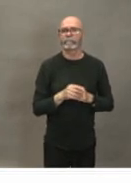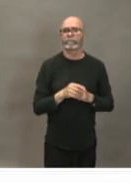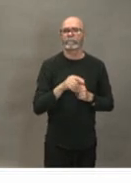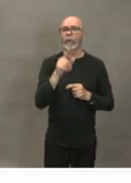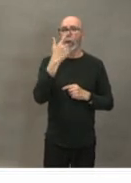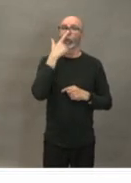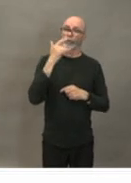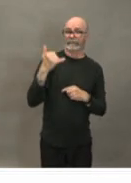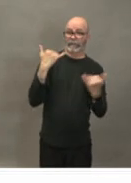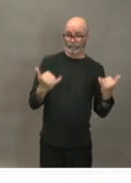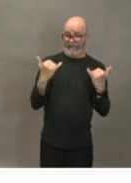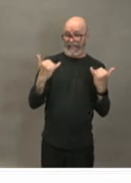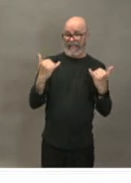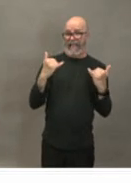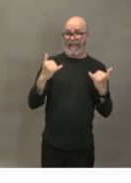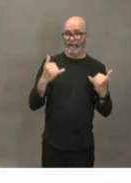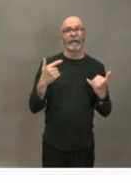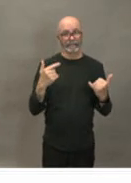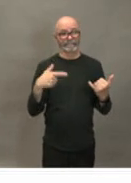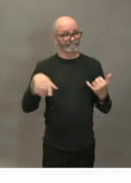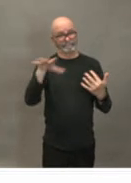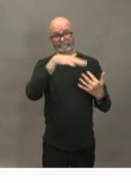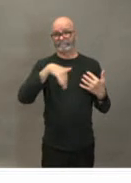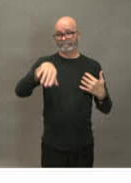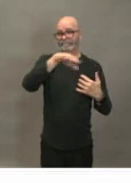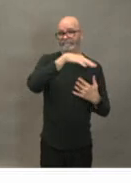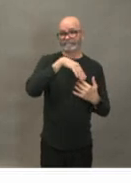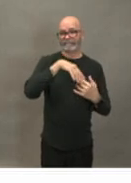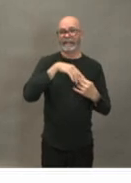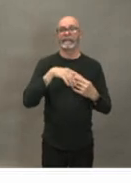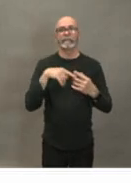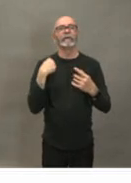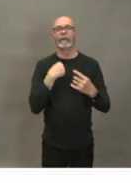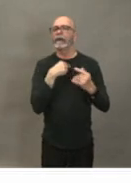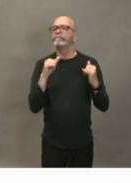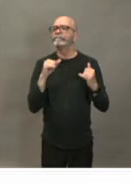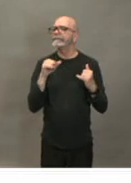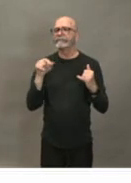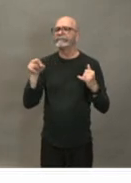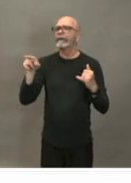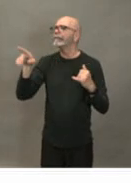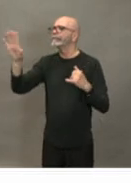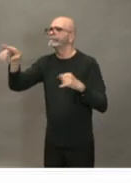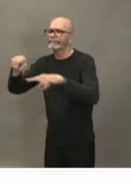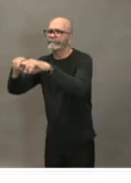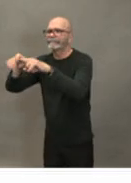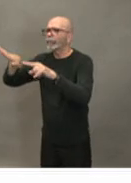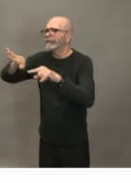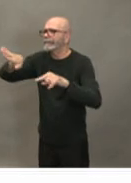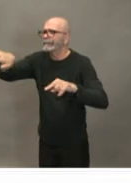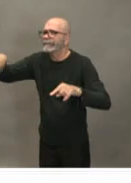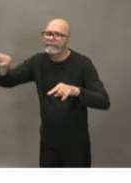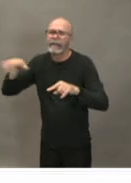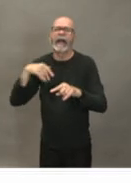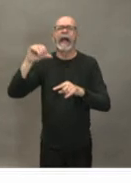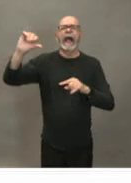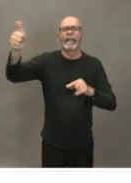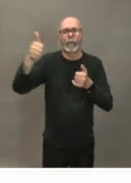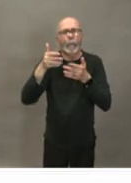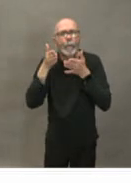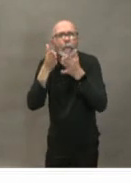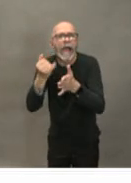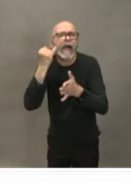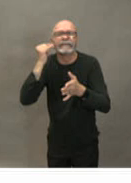see what services or service areas we may be able to redirect into a different purpose so how could we repurpose